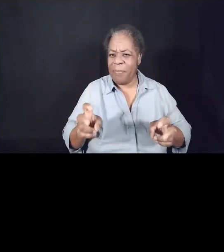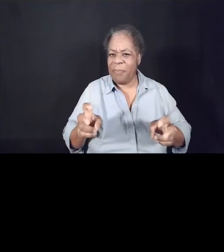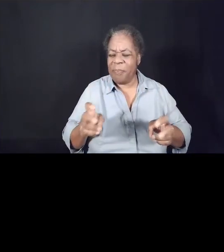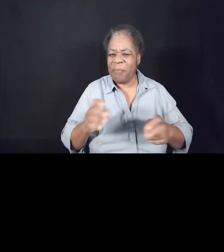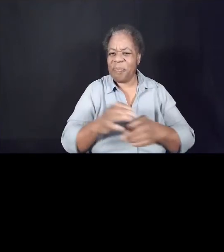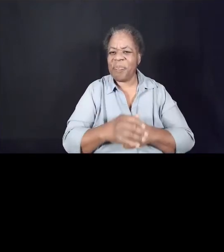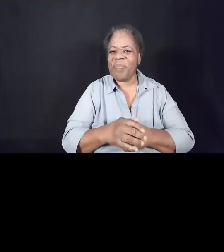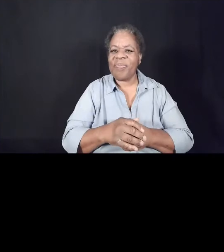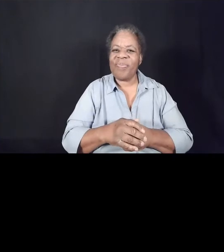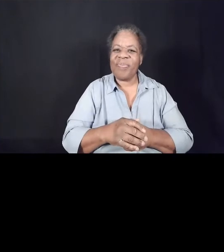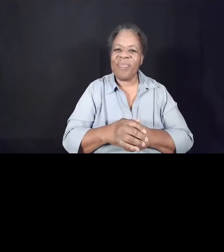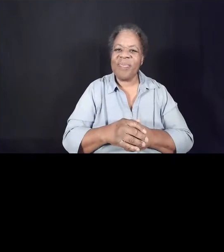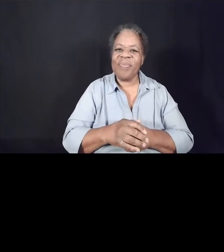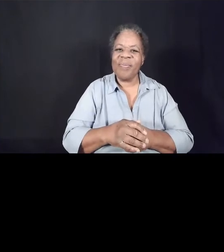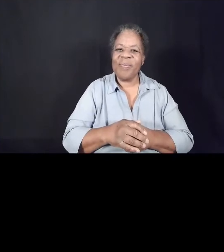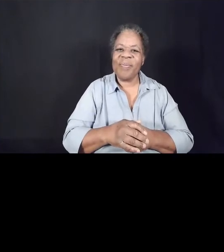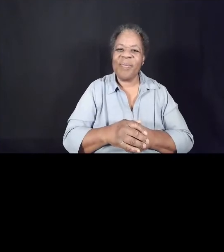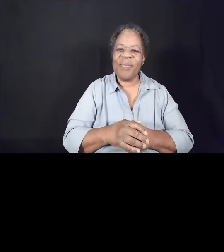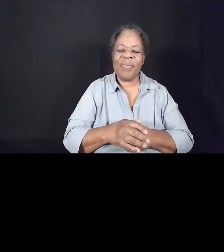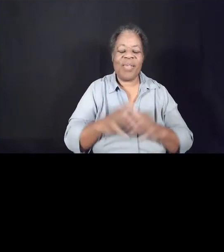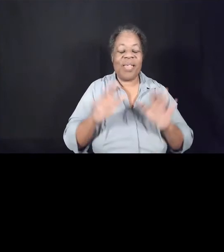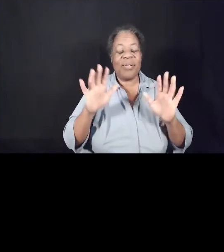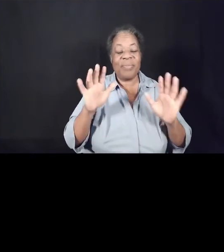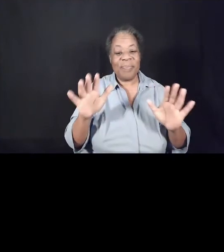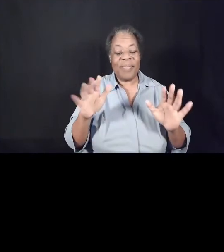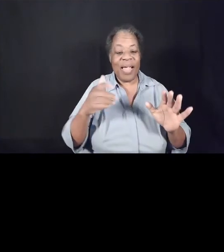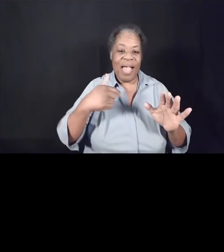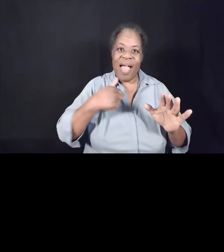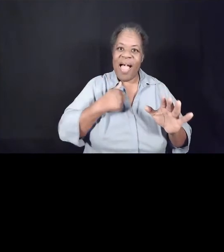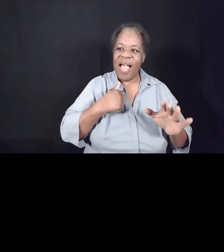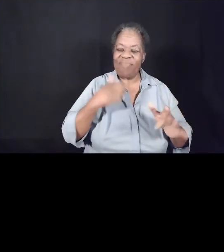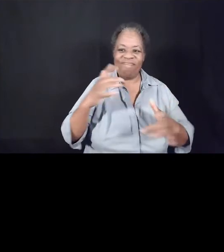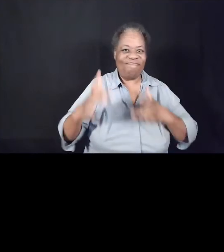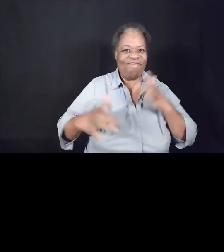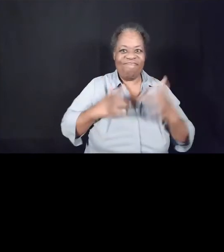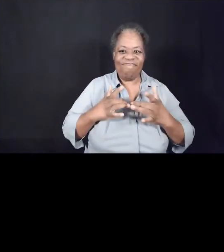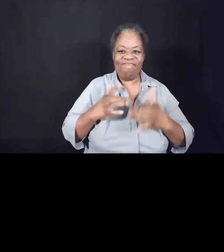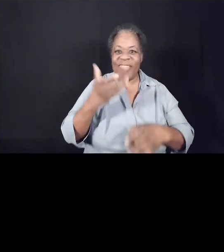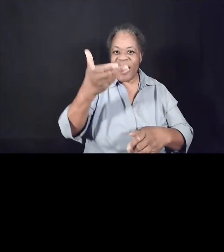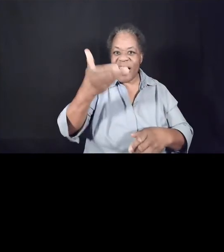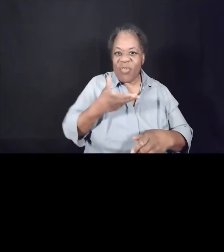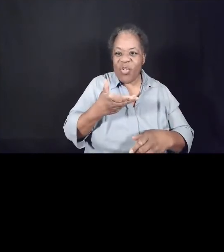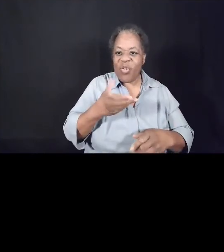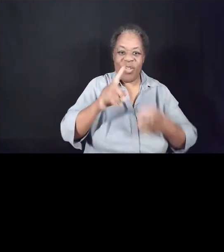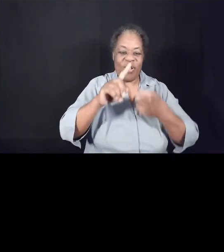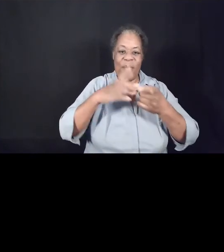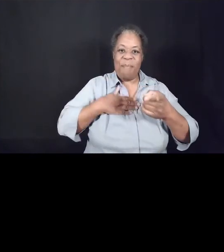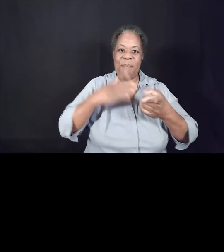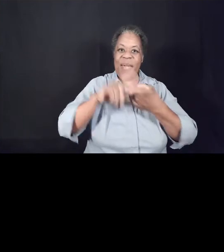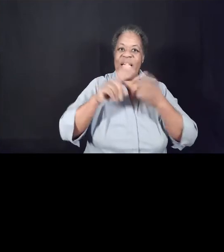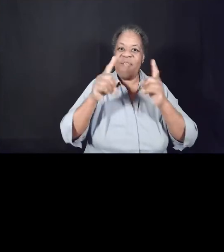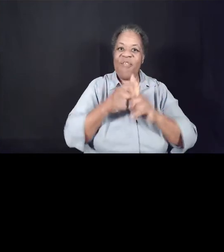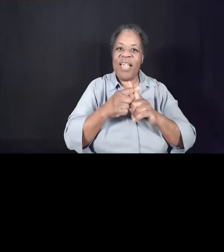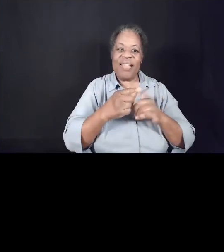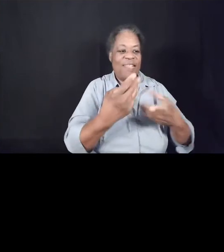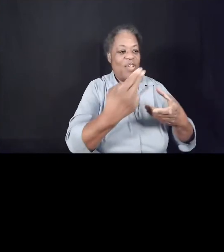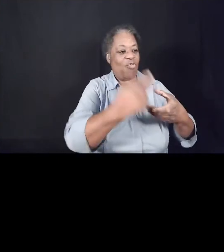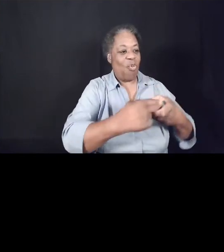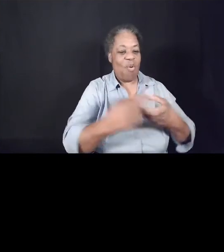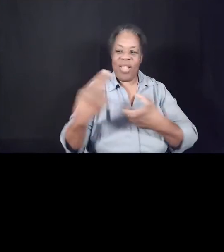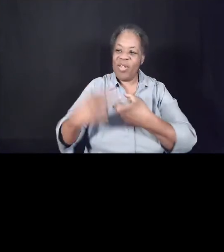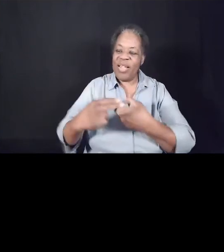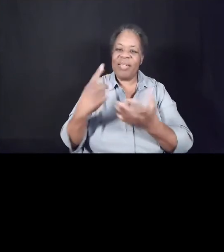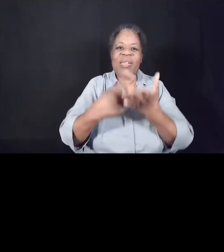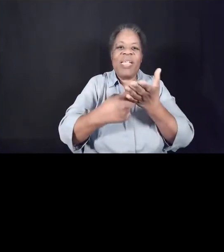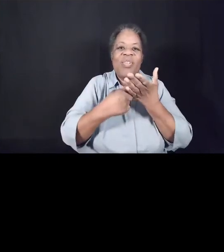Well, through the miracle of Zoom, I'm thrilled and honored to introduce you to some friends of mine who are joining me to discuss some of the practical implications